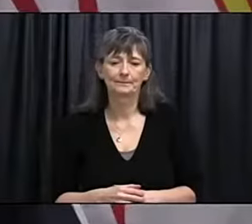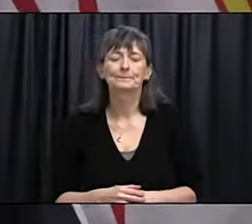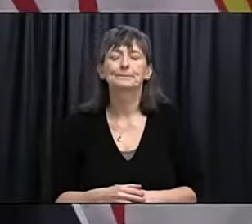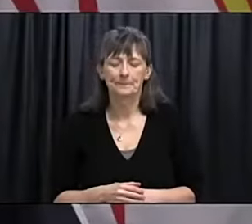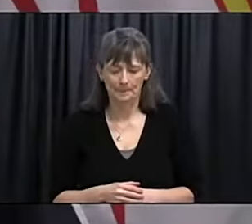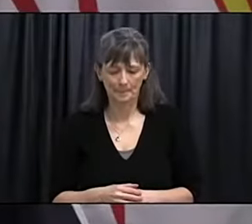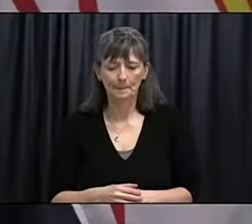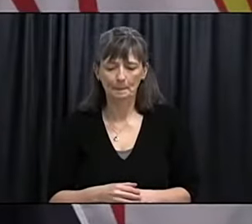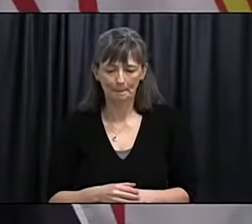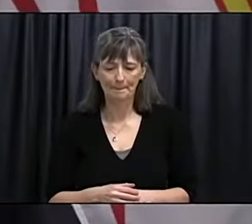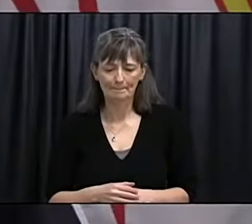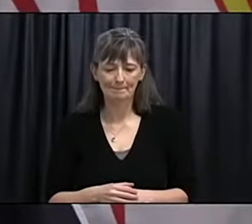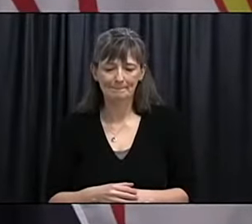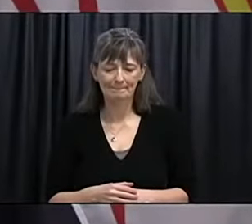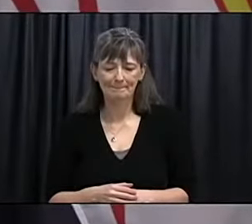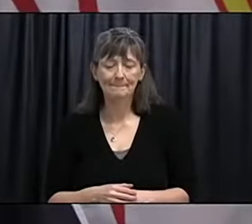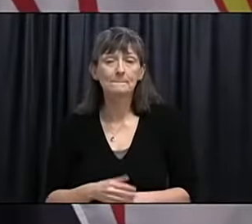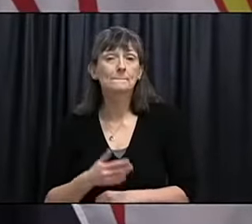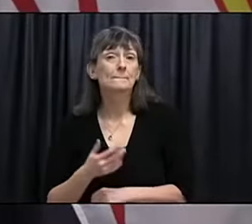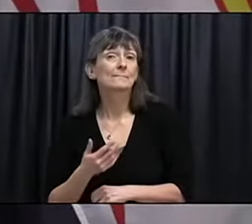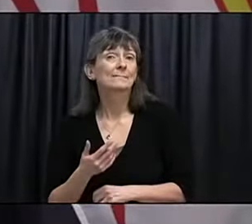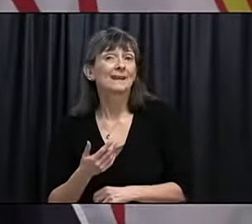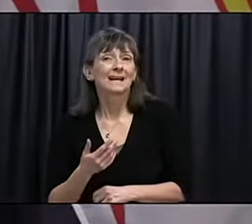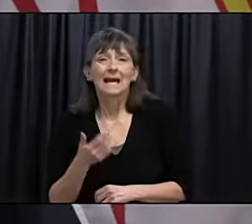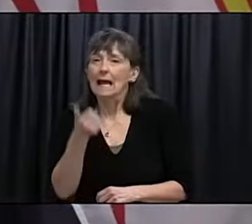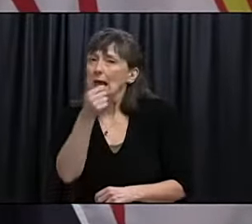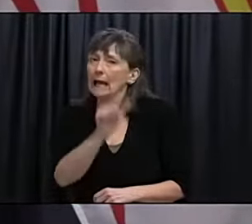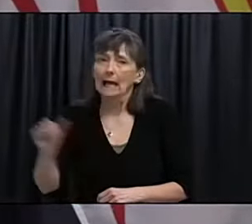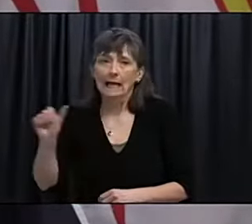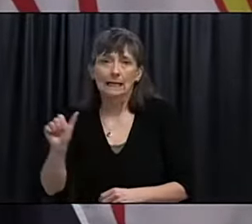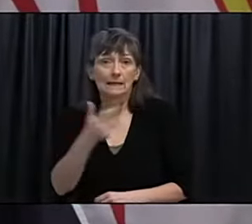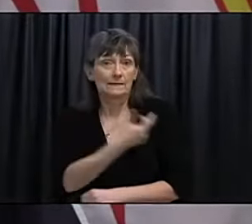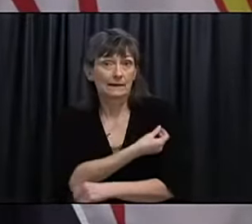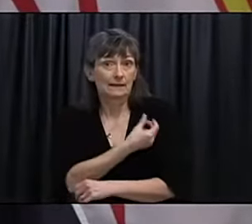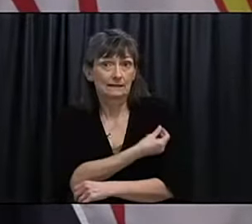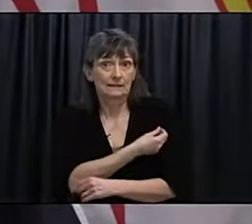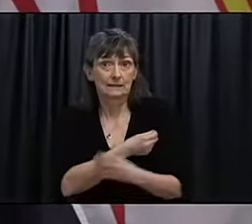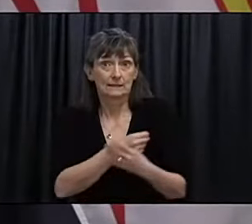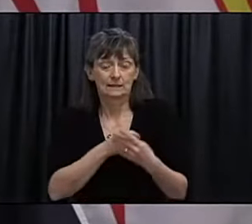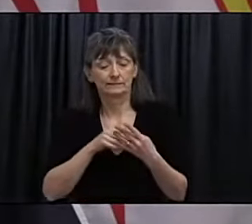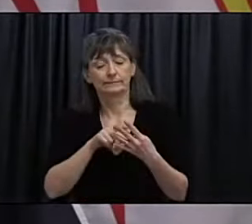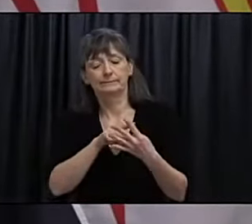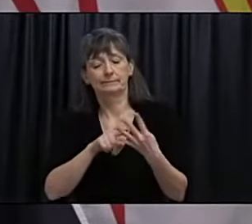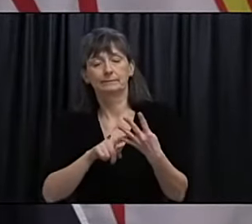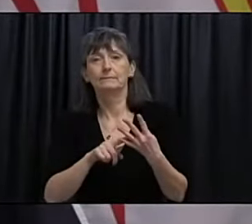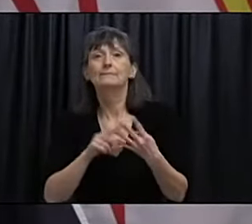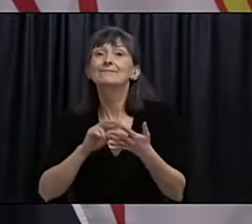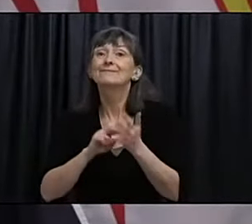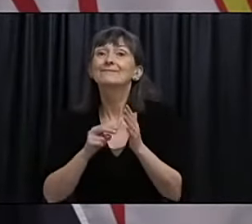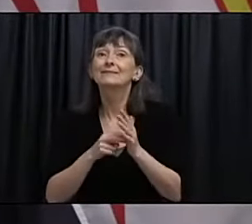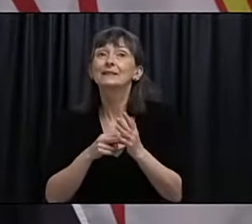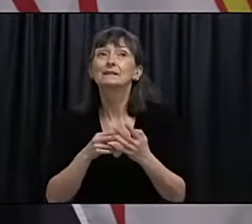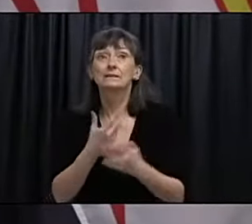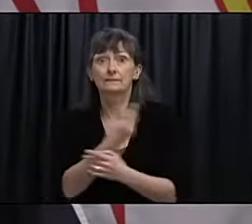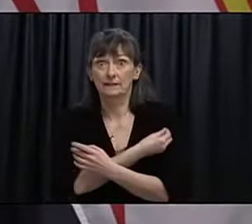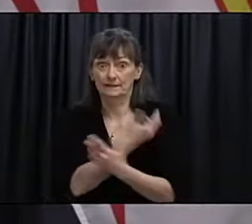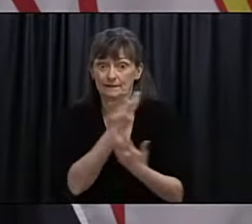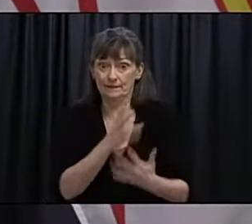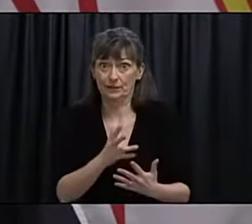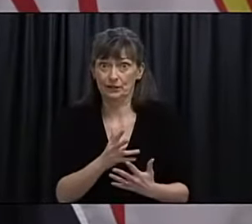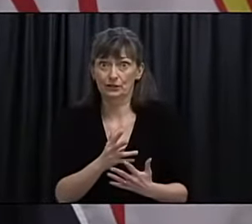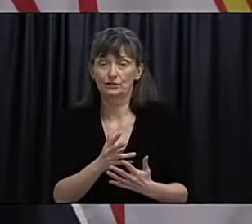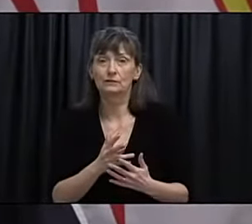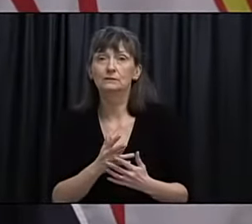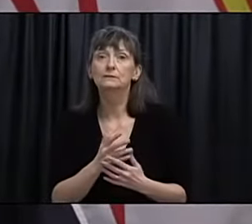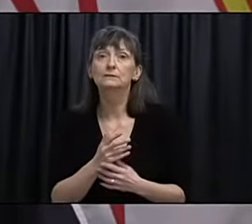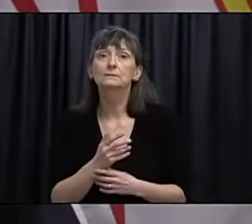Yeah, so the way the vaccines work in general is that if you get exposed to, if you've been vaccinated and you